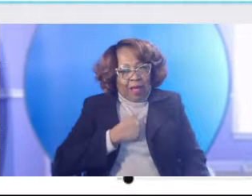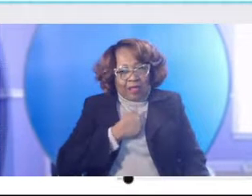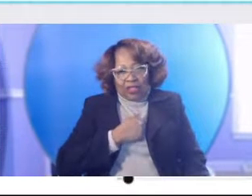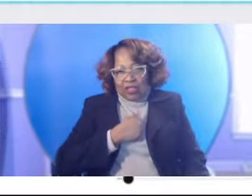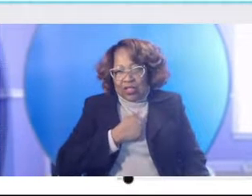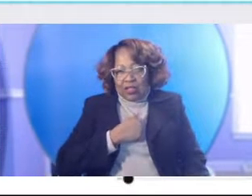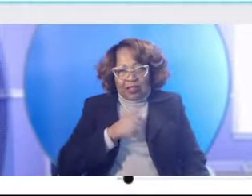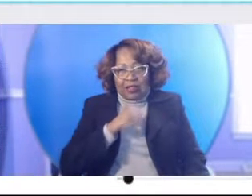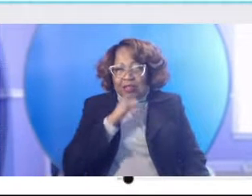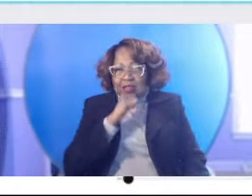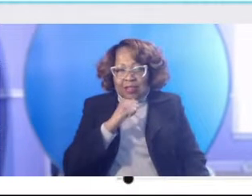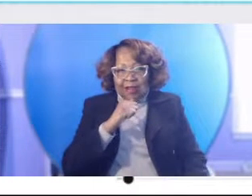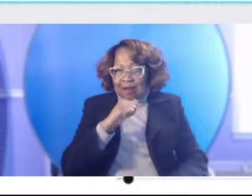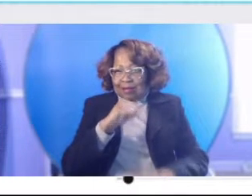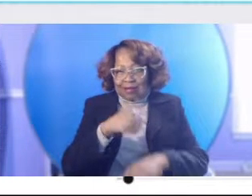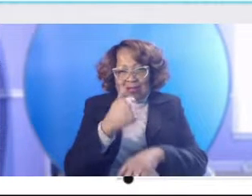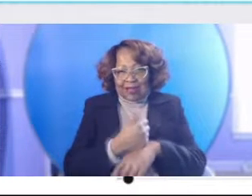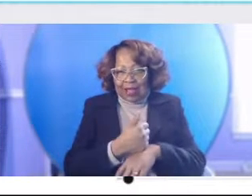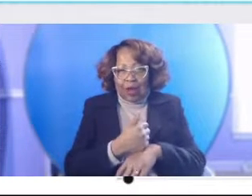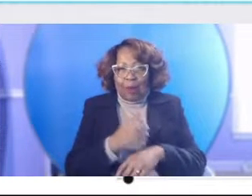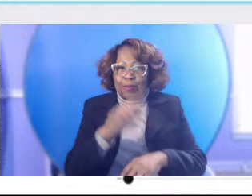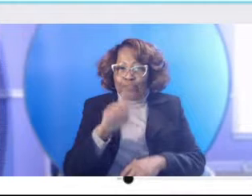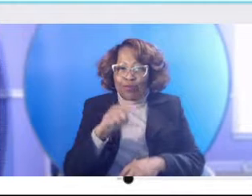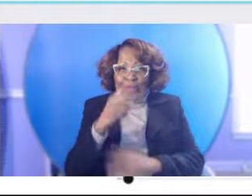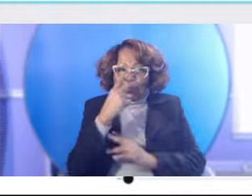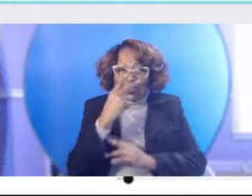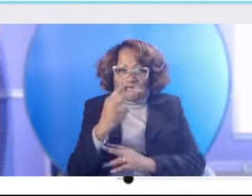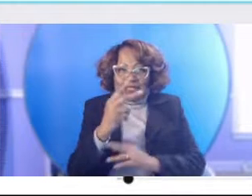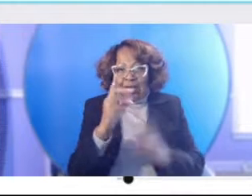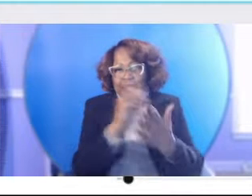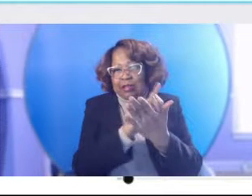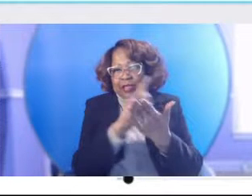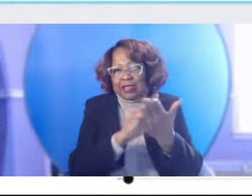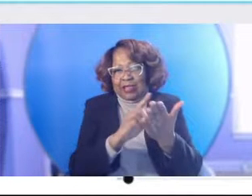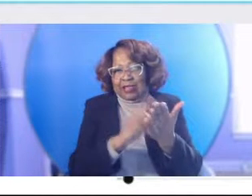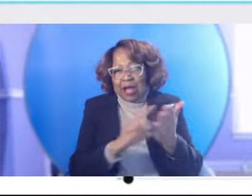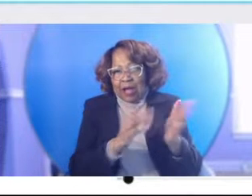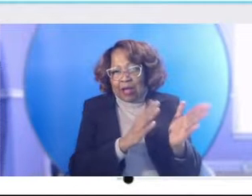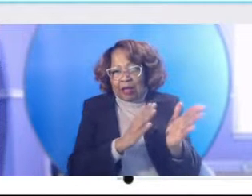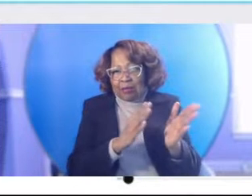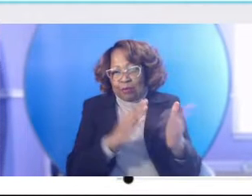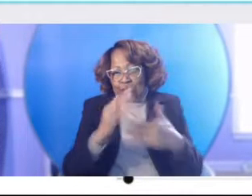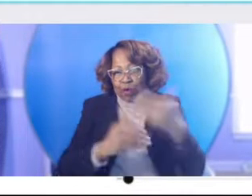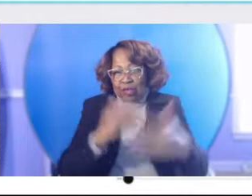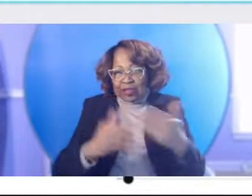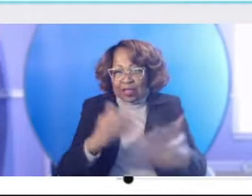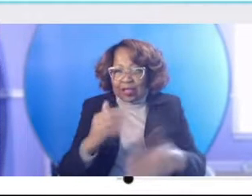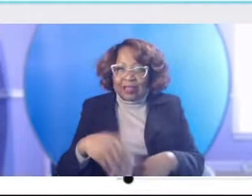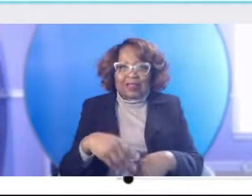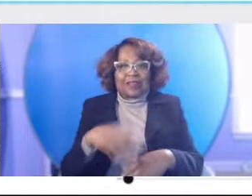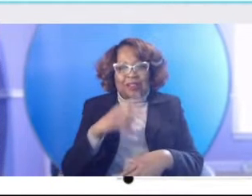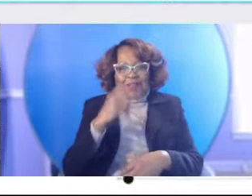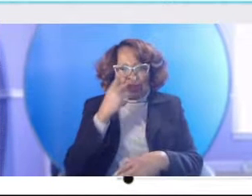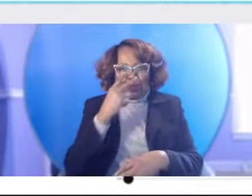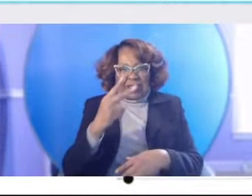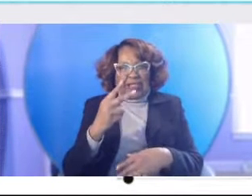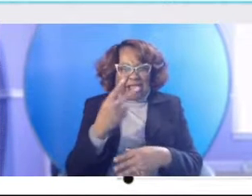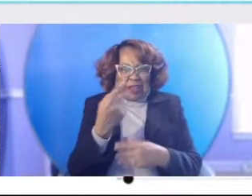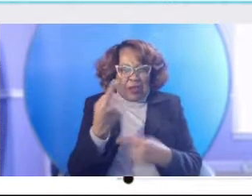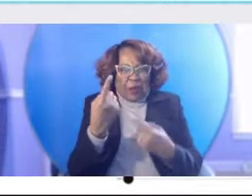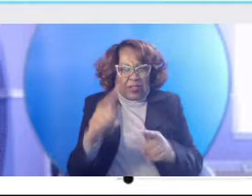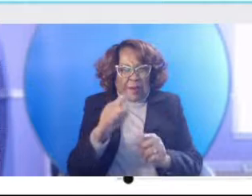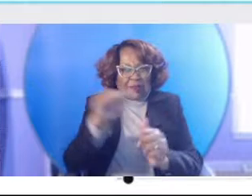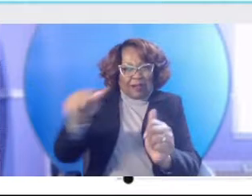full, and you have to see my entire design process, a la Wizard of Oz.